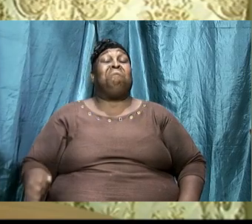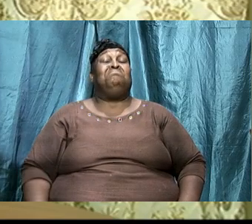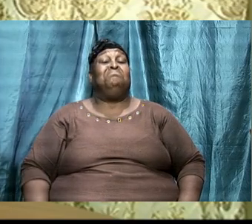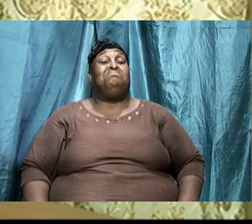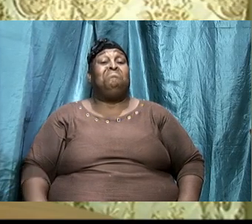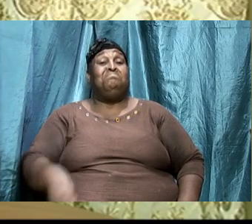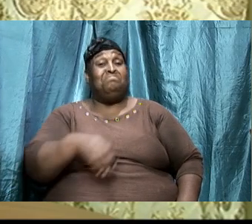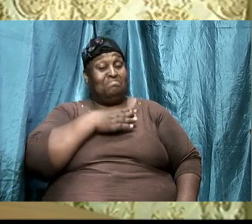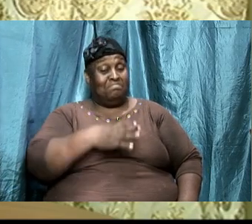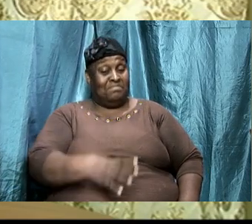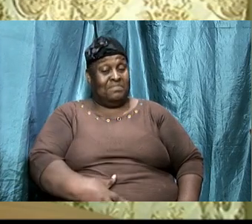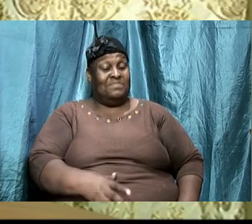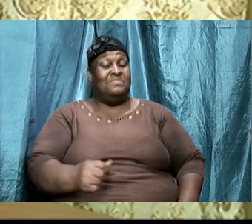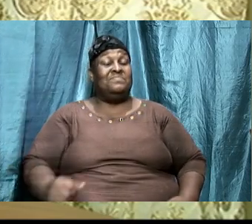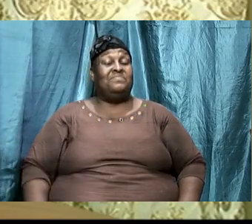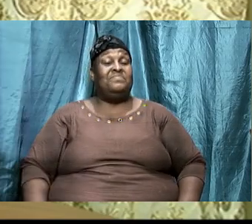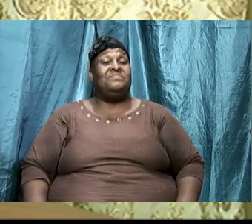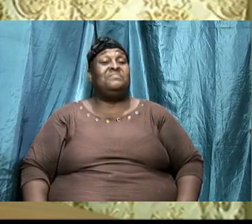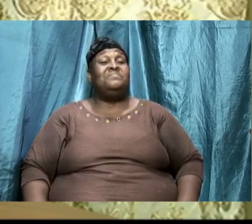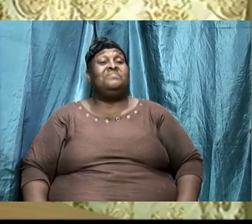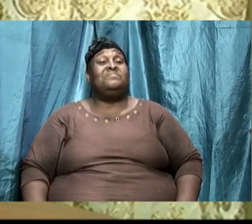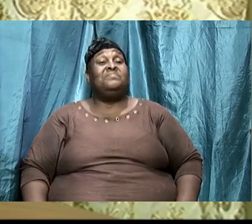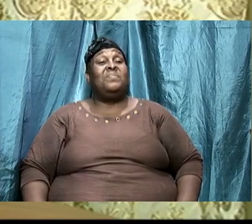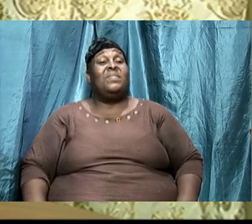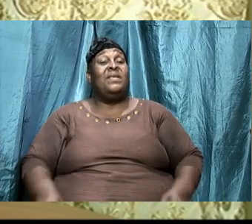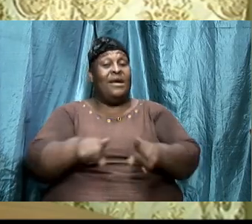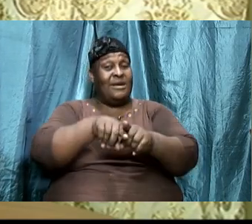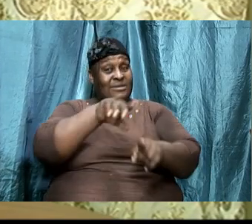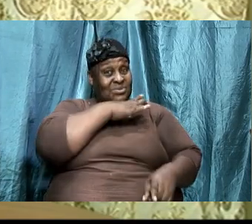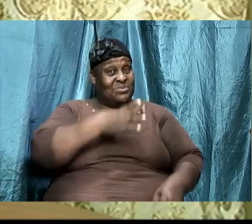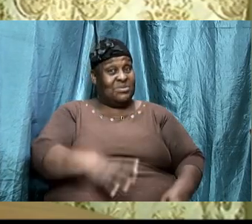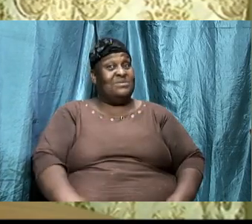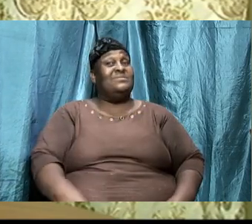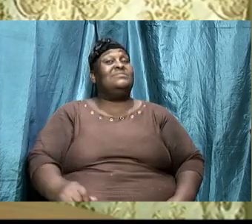of was that as Christians